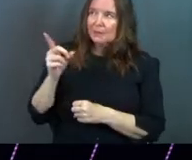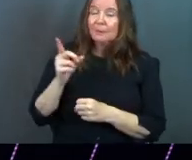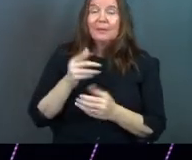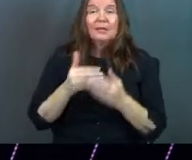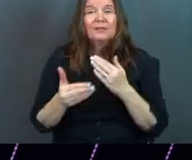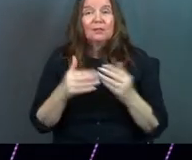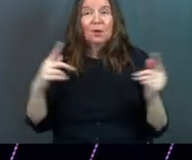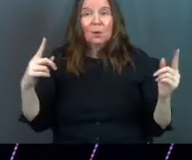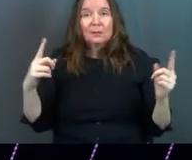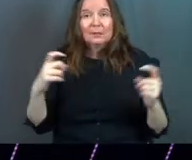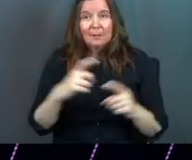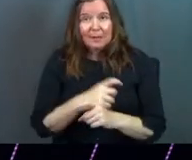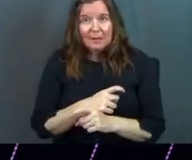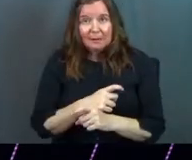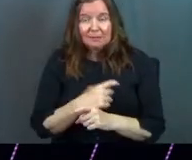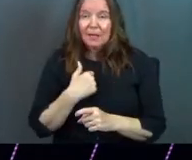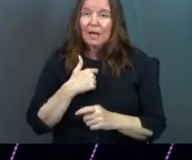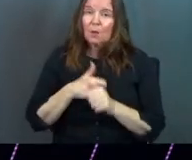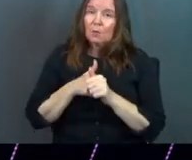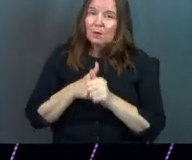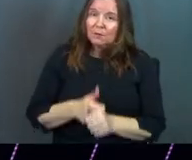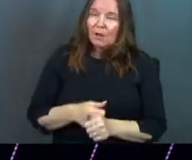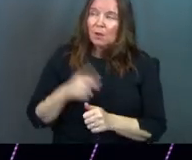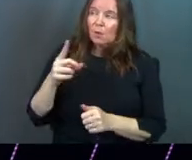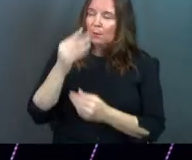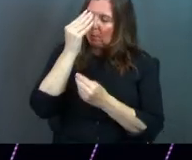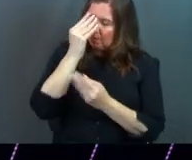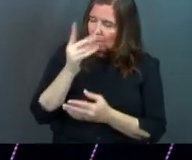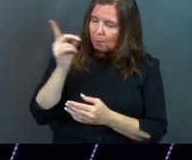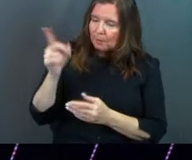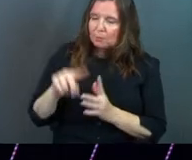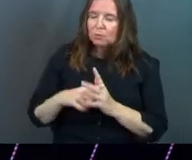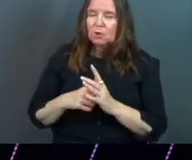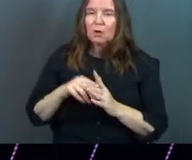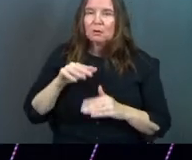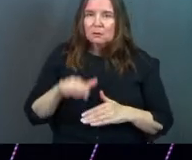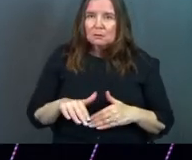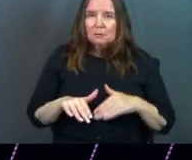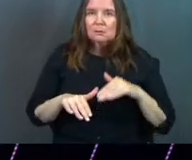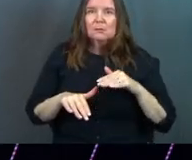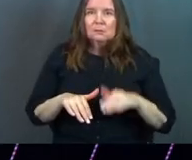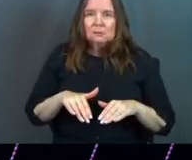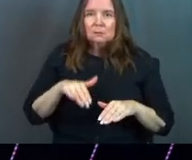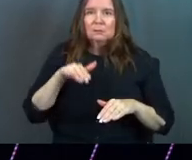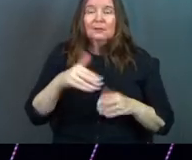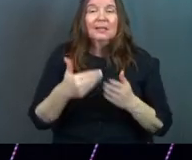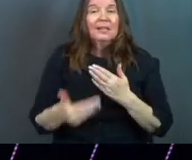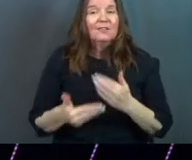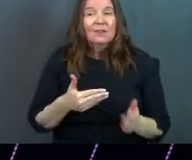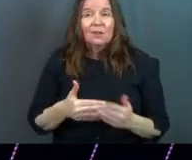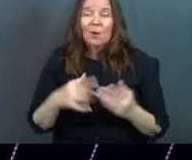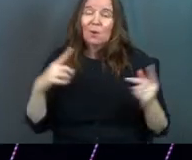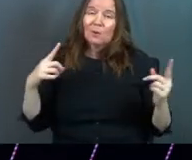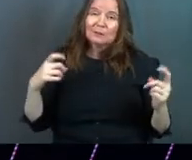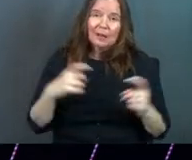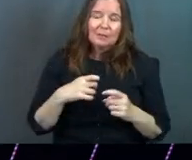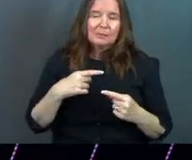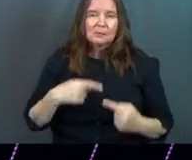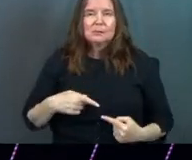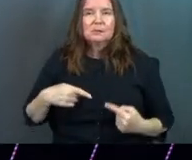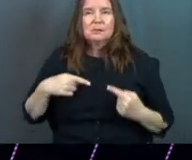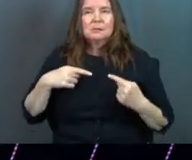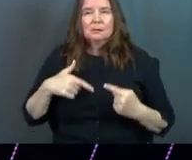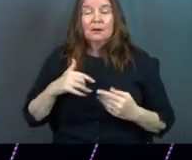even though it's complicated. And we follow him and we obey him. We start stepping forward along the path, even though it's complicated.